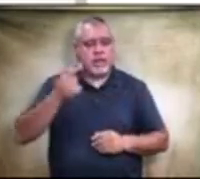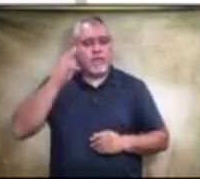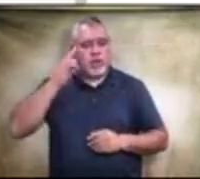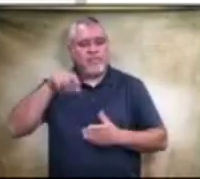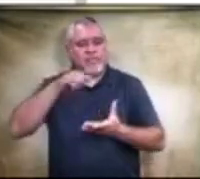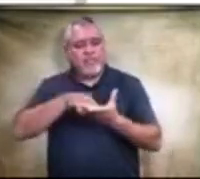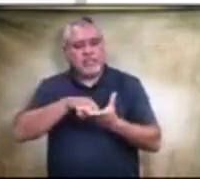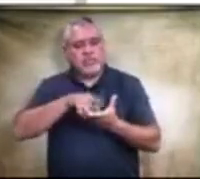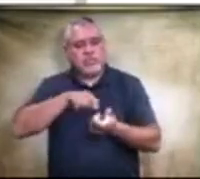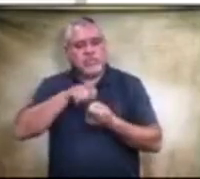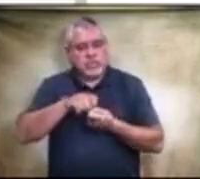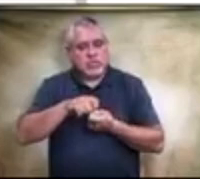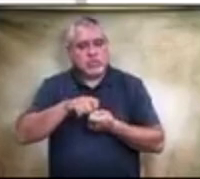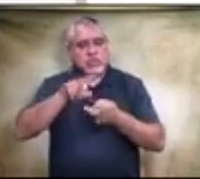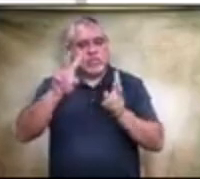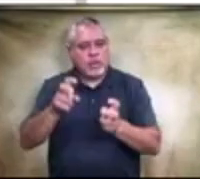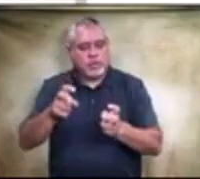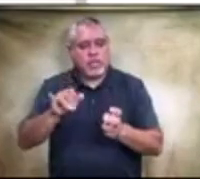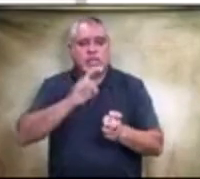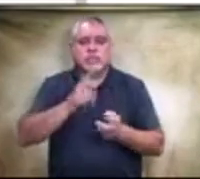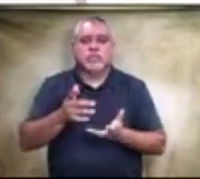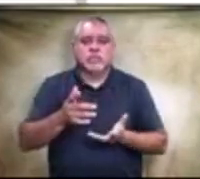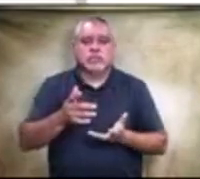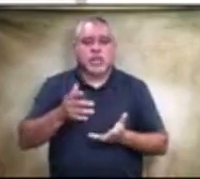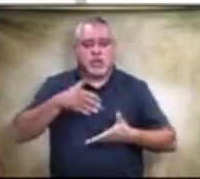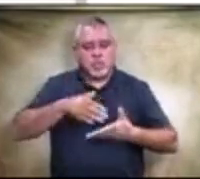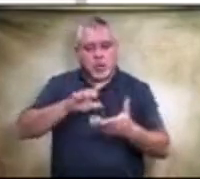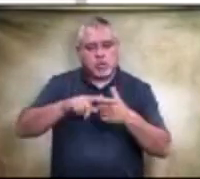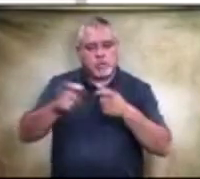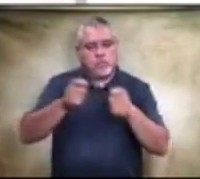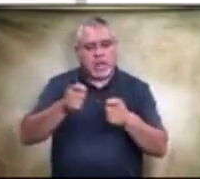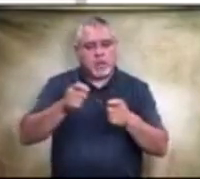topic, which is approach to managing projects.